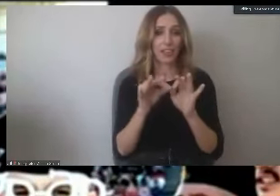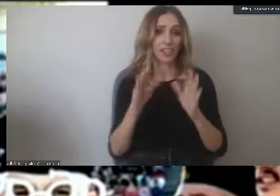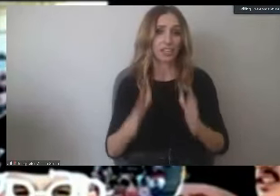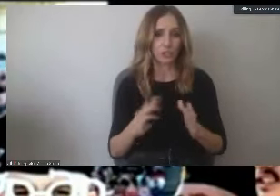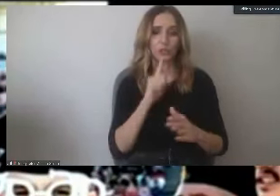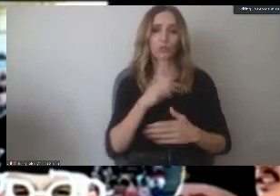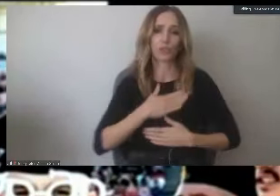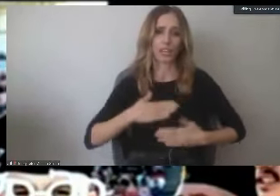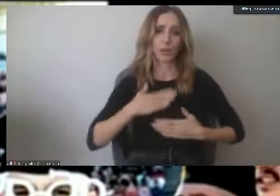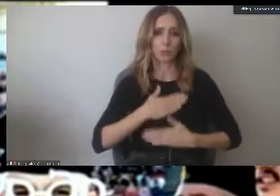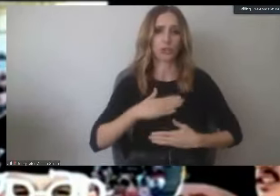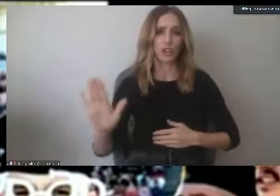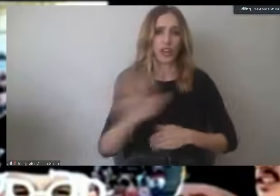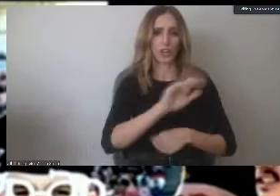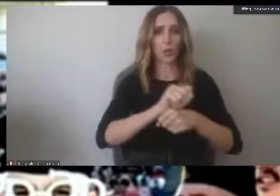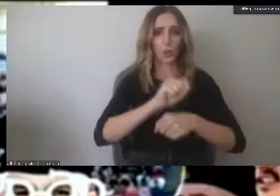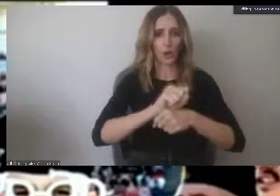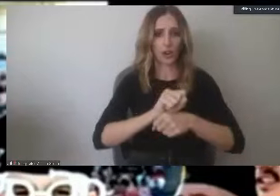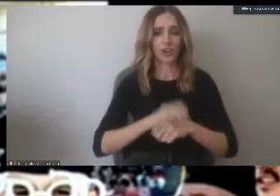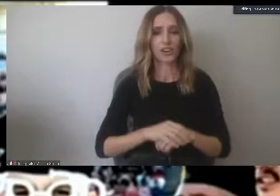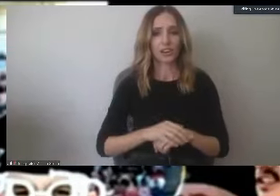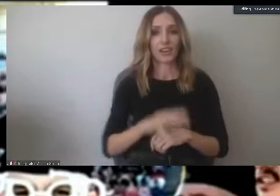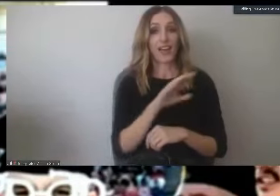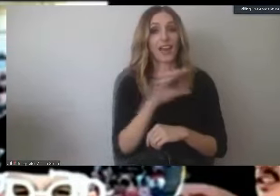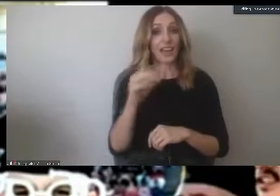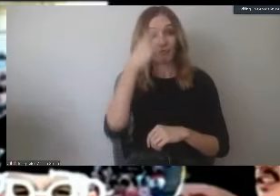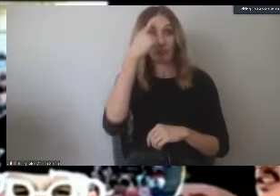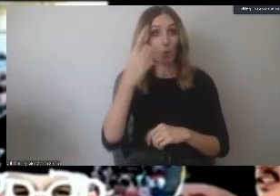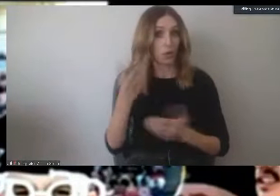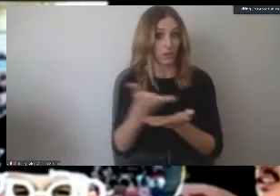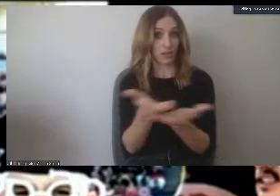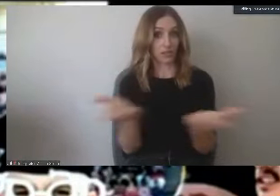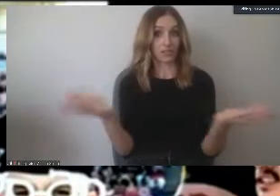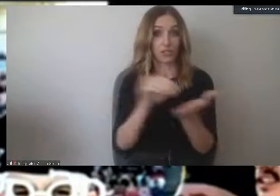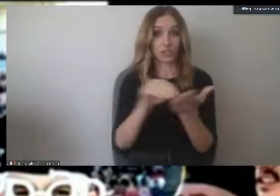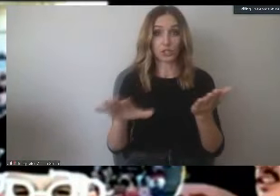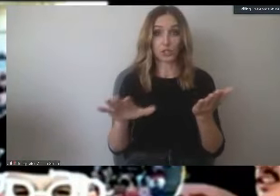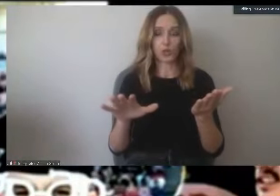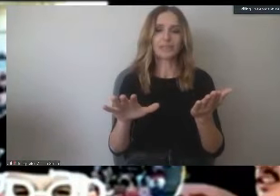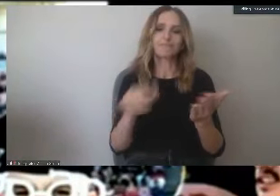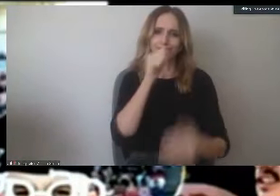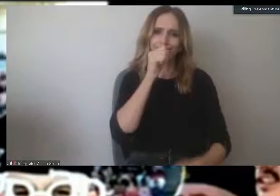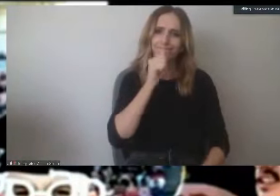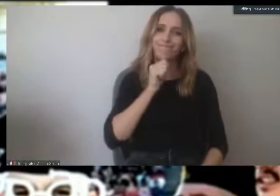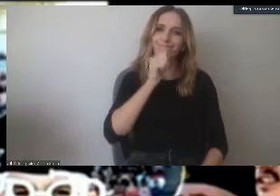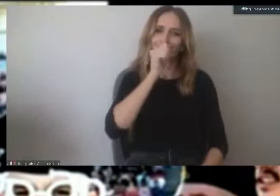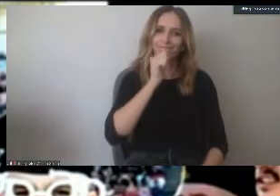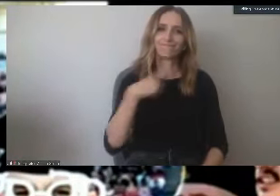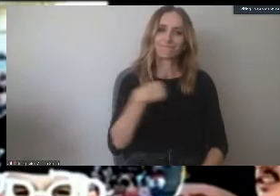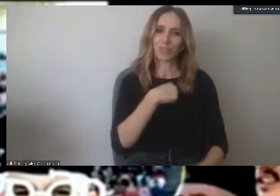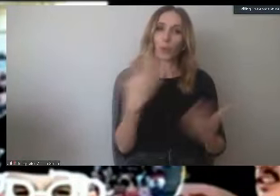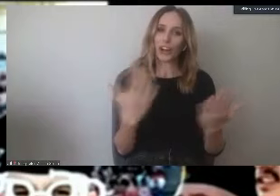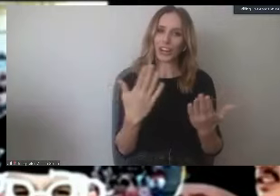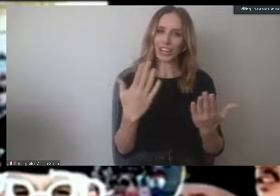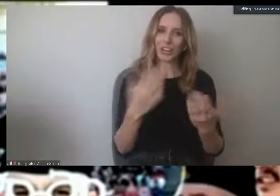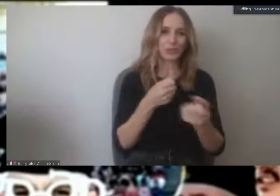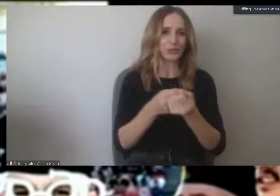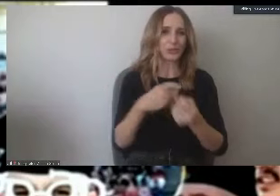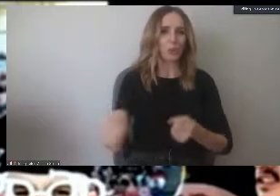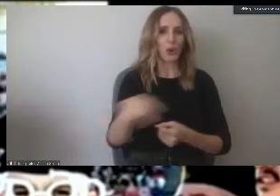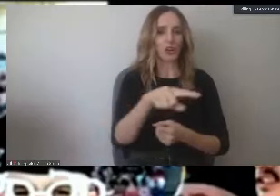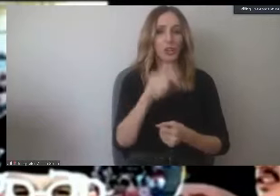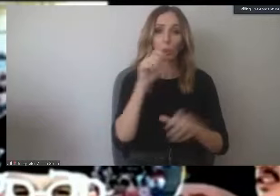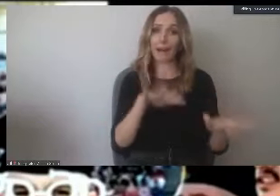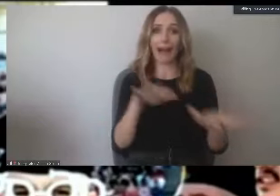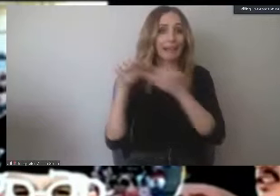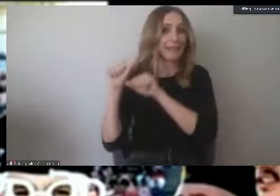We really appreciate the work you're doing for us. And to the students, stick with us. We're here for you. We're not going anyplace, and we want